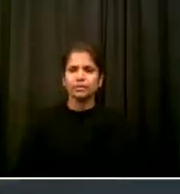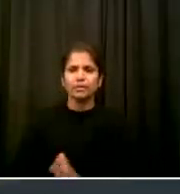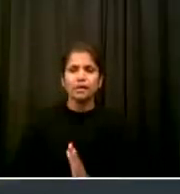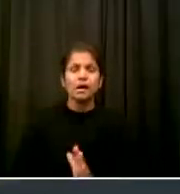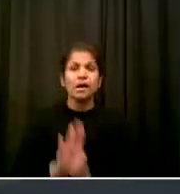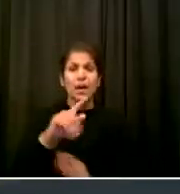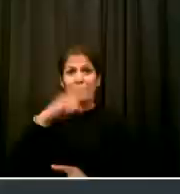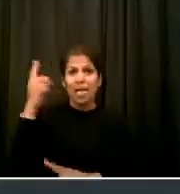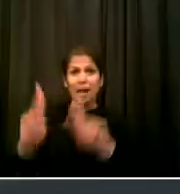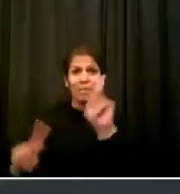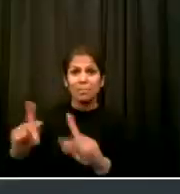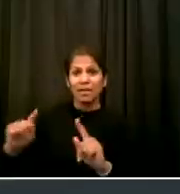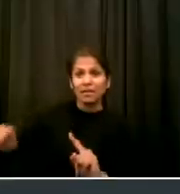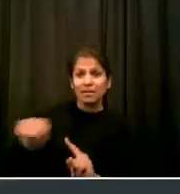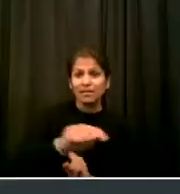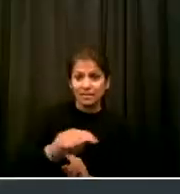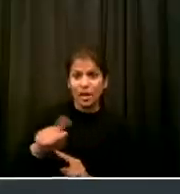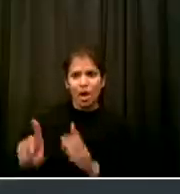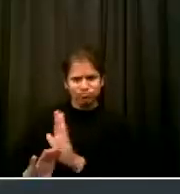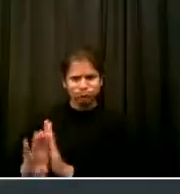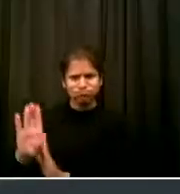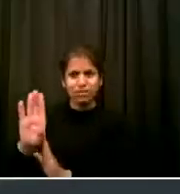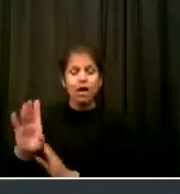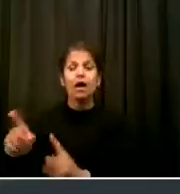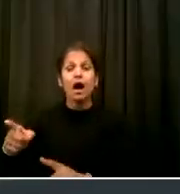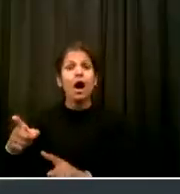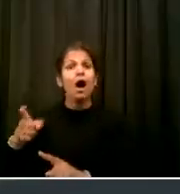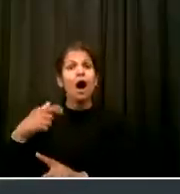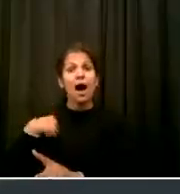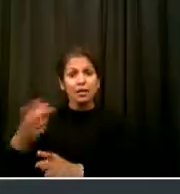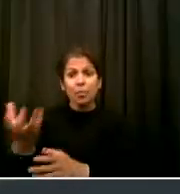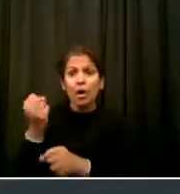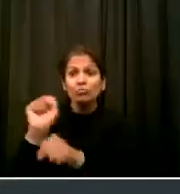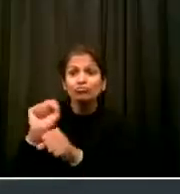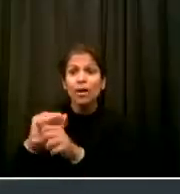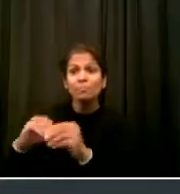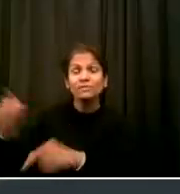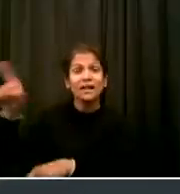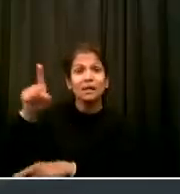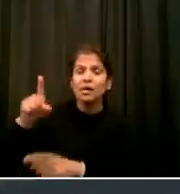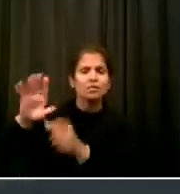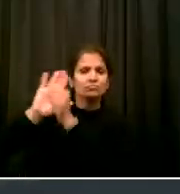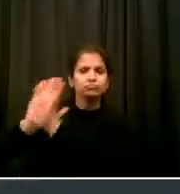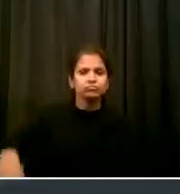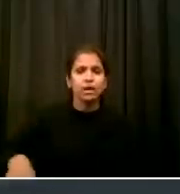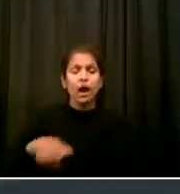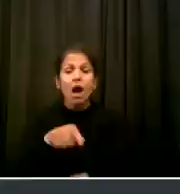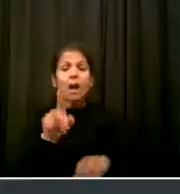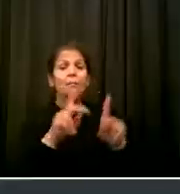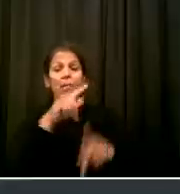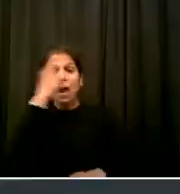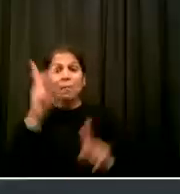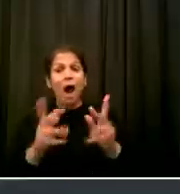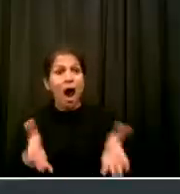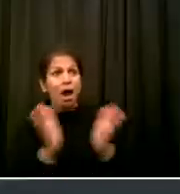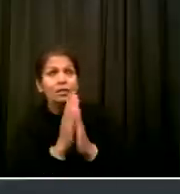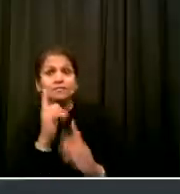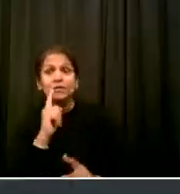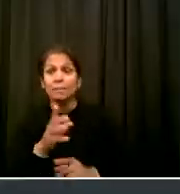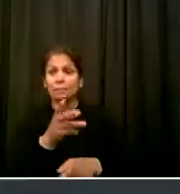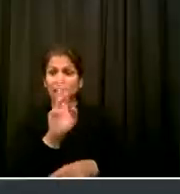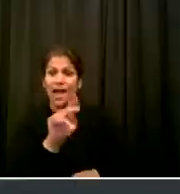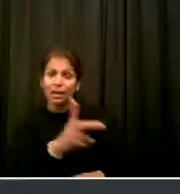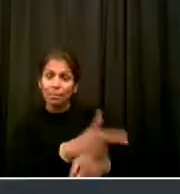or denied by teachers Qualifications challenged It does not get at the insult of being followed in